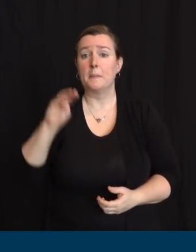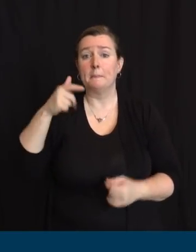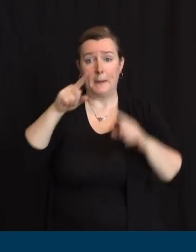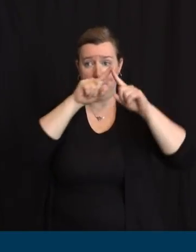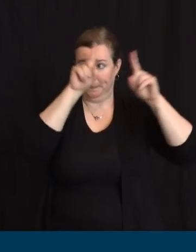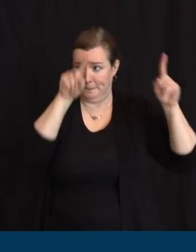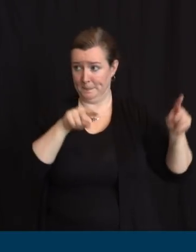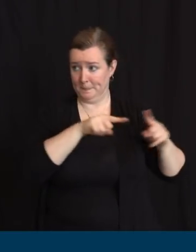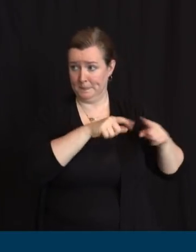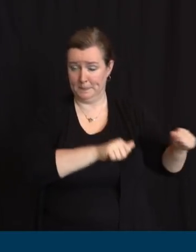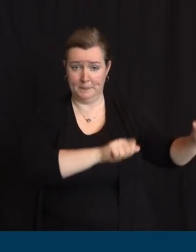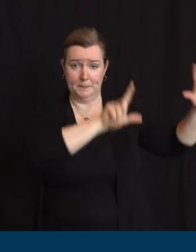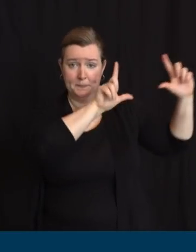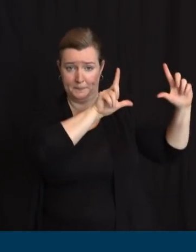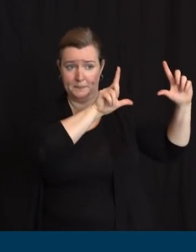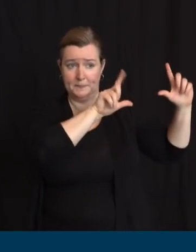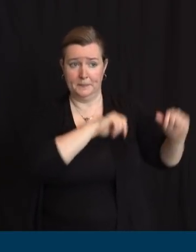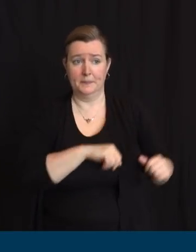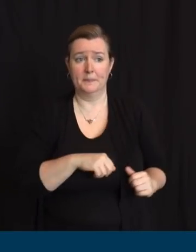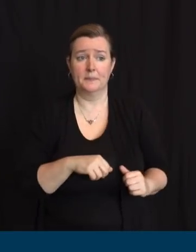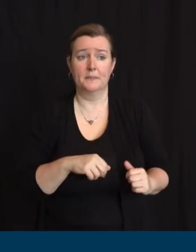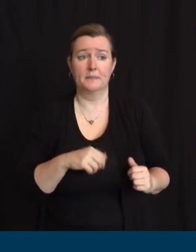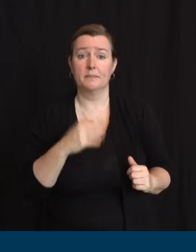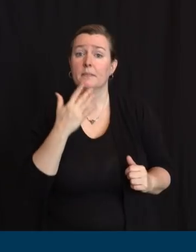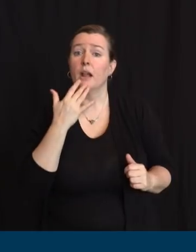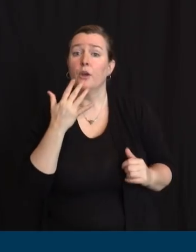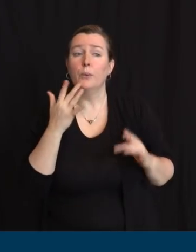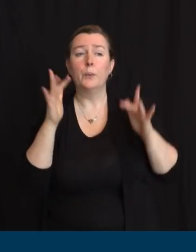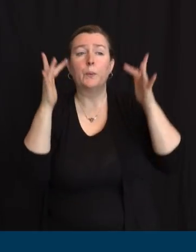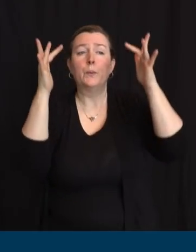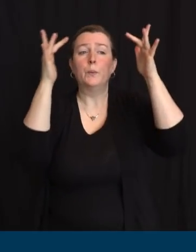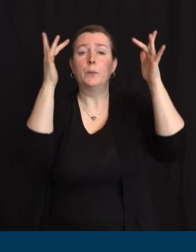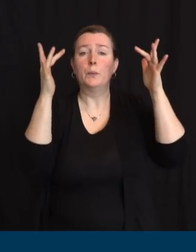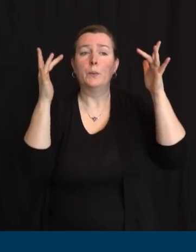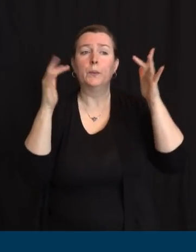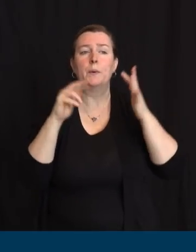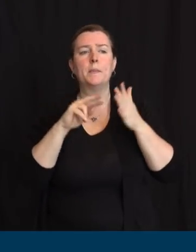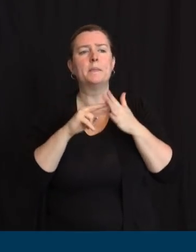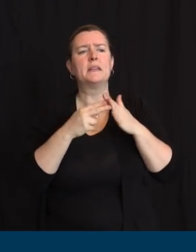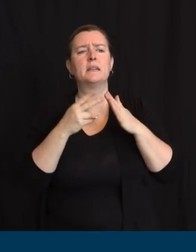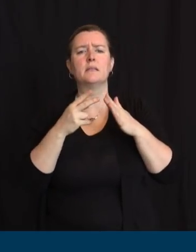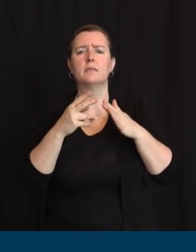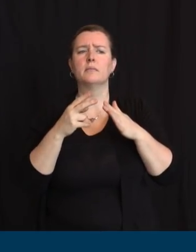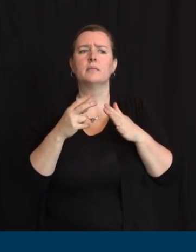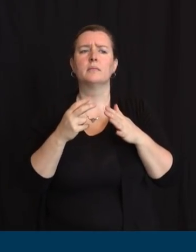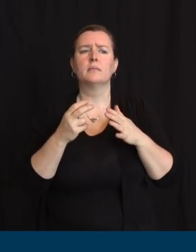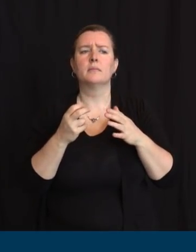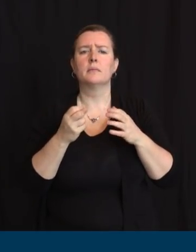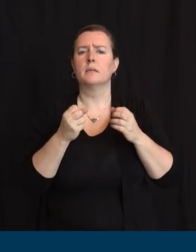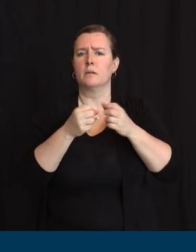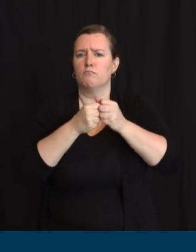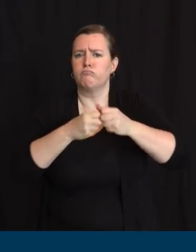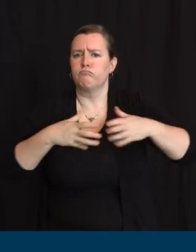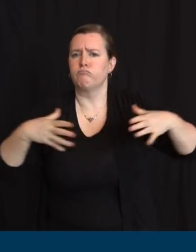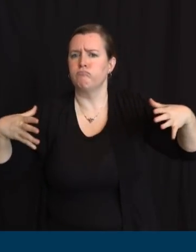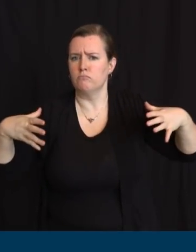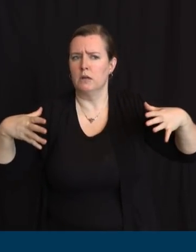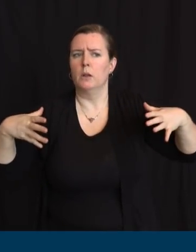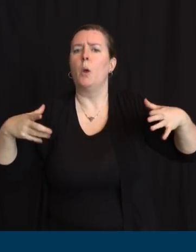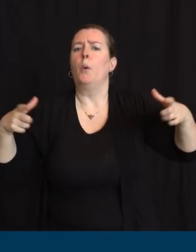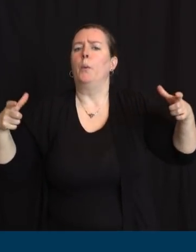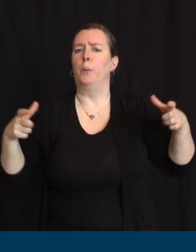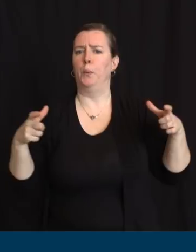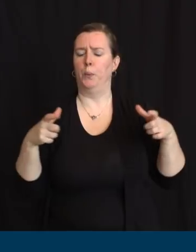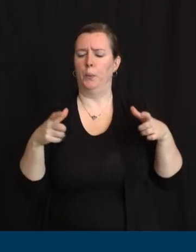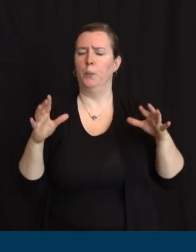the longer it's taking for the virus to double and spread. And that's a good thing. And this was a very different map